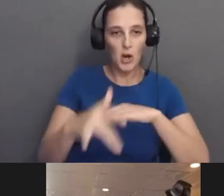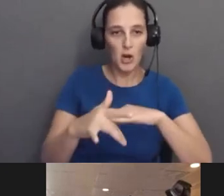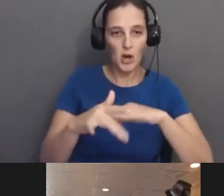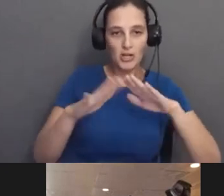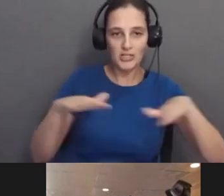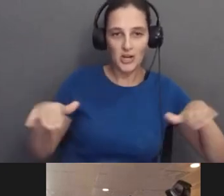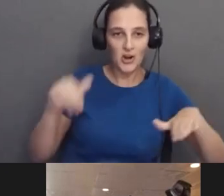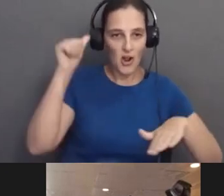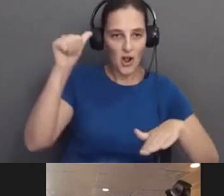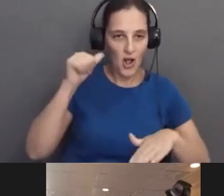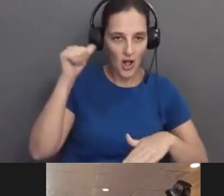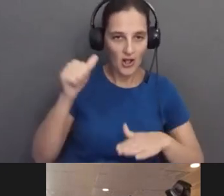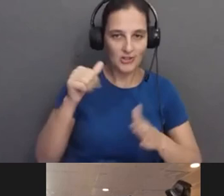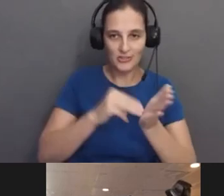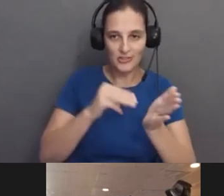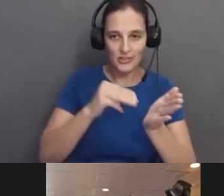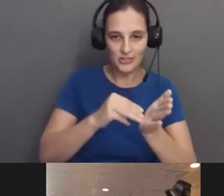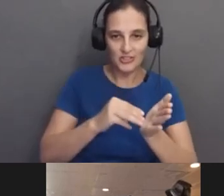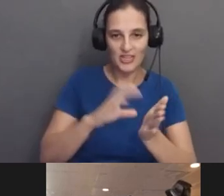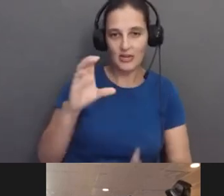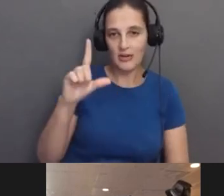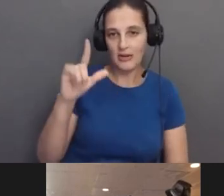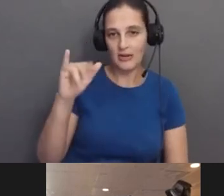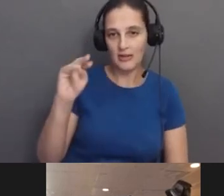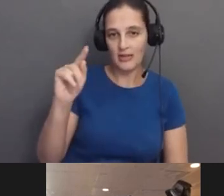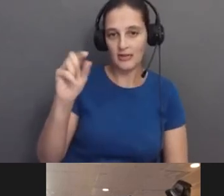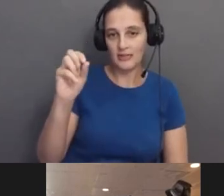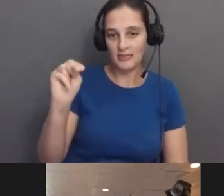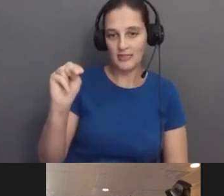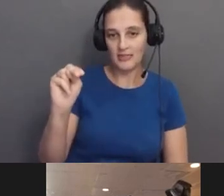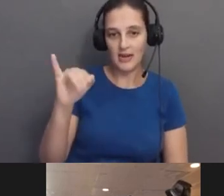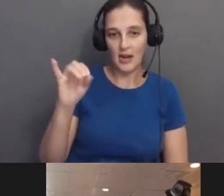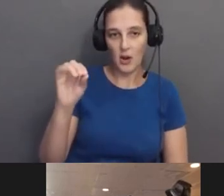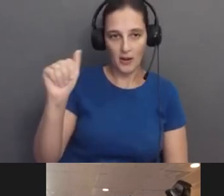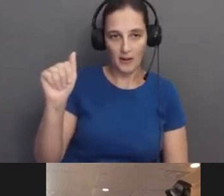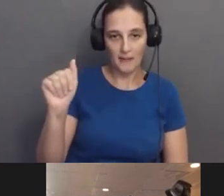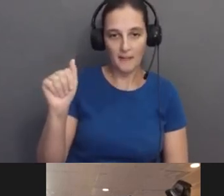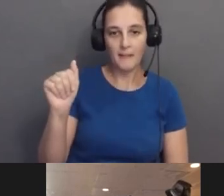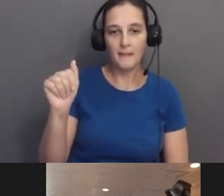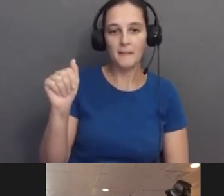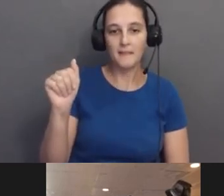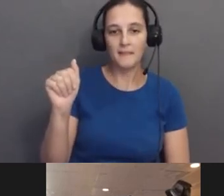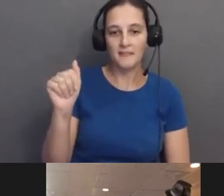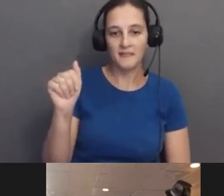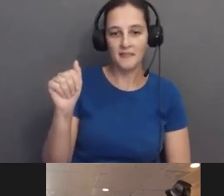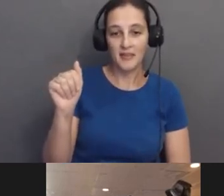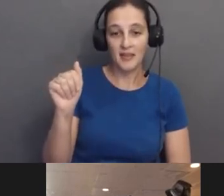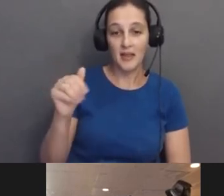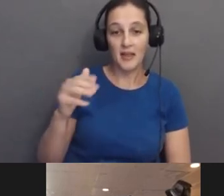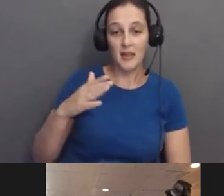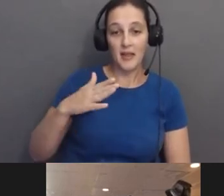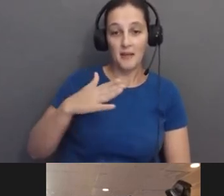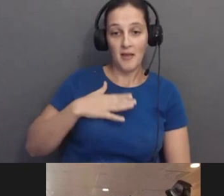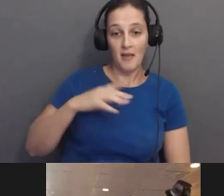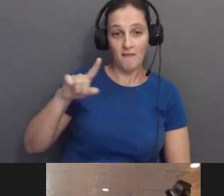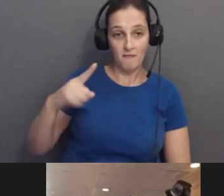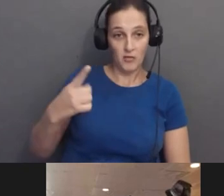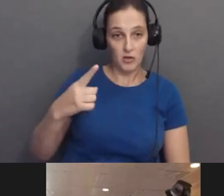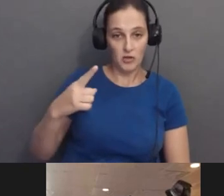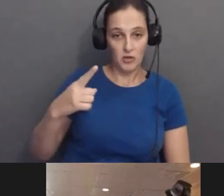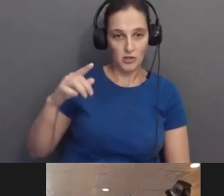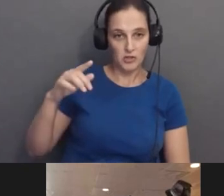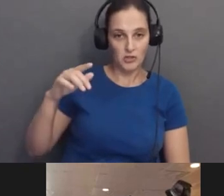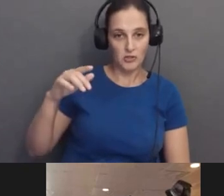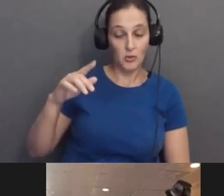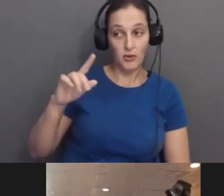in Clinton, Iowa, and I have the first child that I